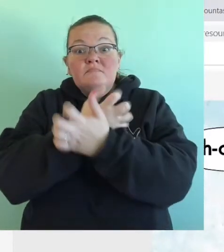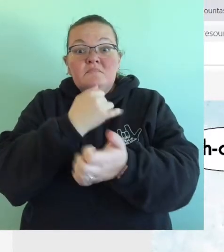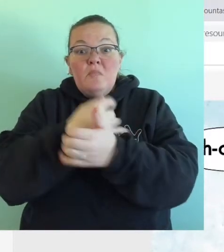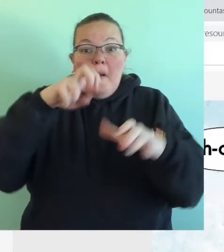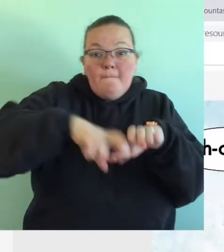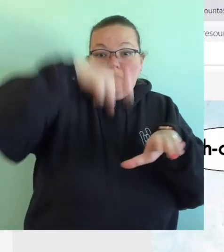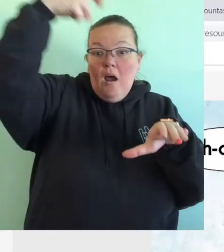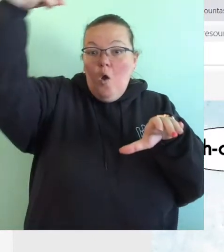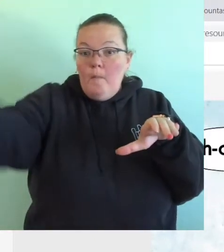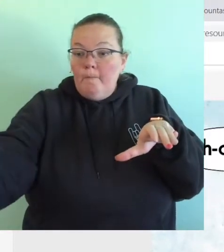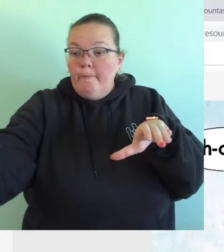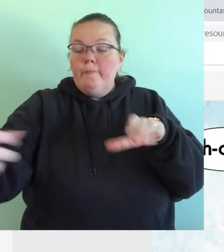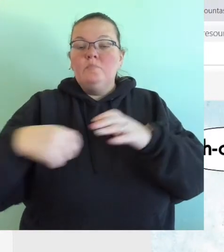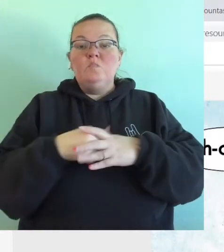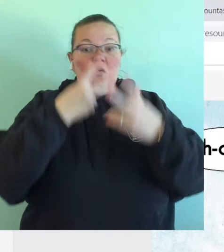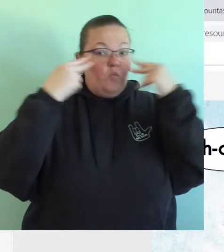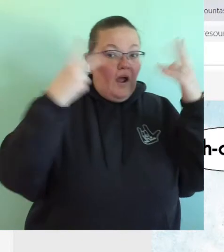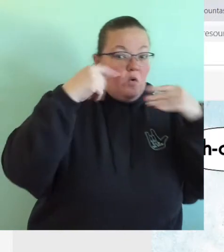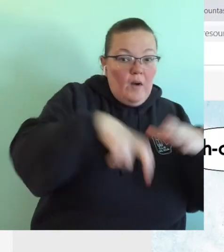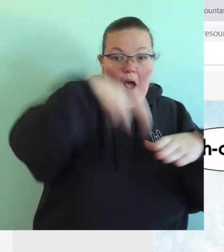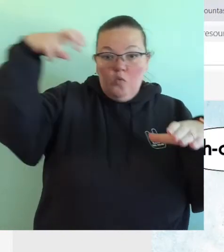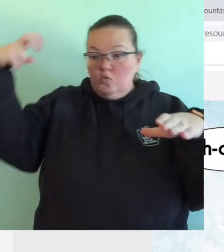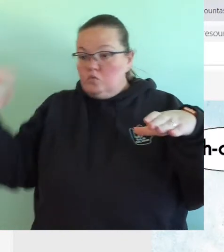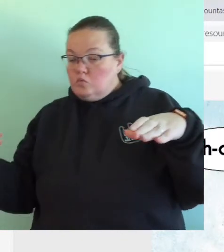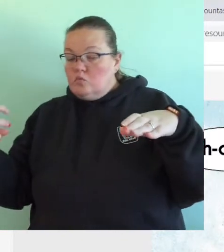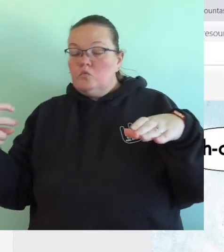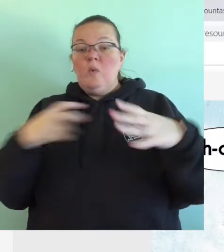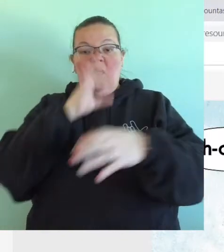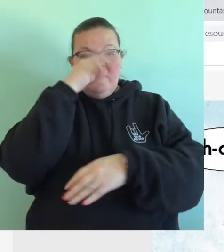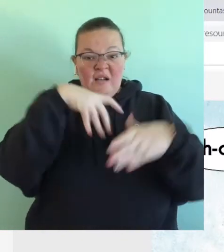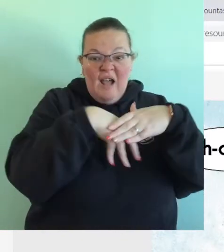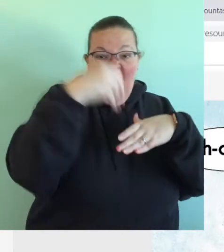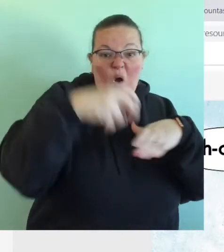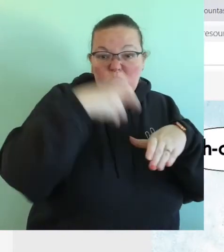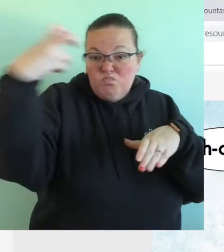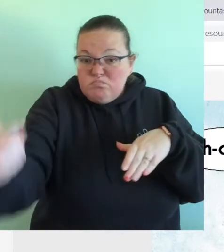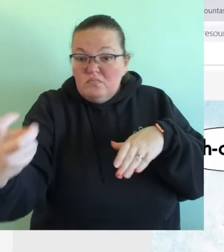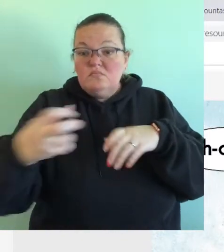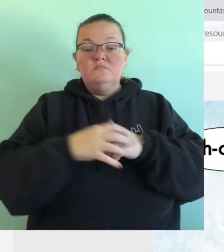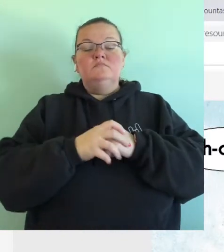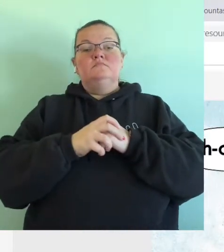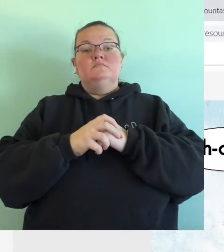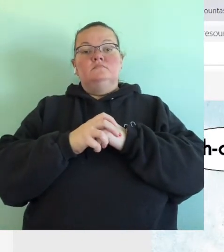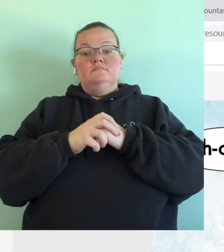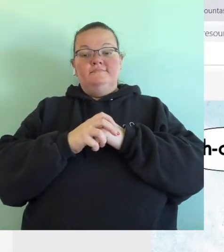The bear popped out of the mitten and the raccoon popped out of the mitten and the fox popped out of the mitten.